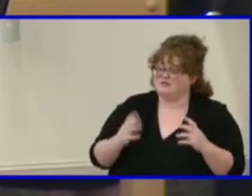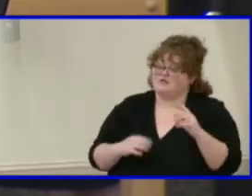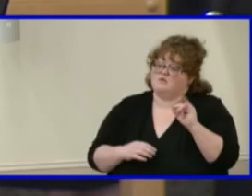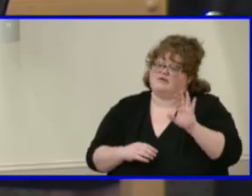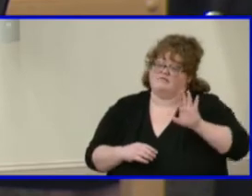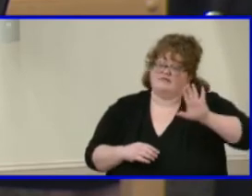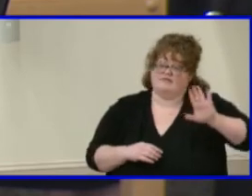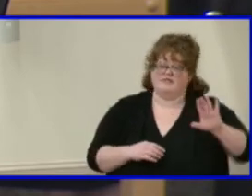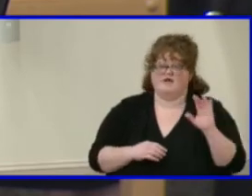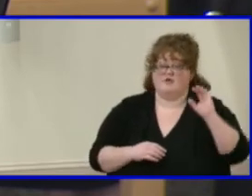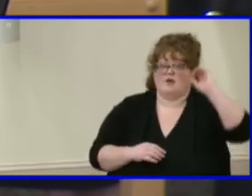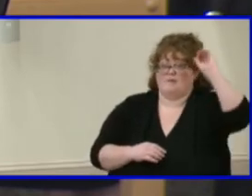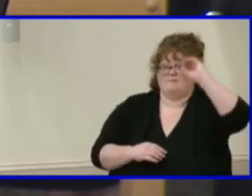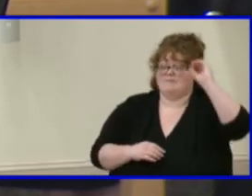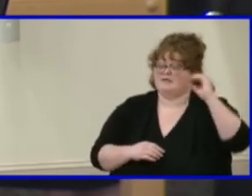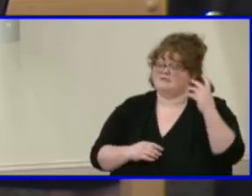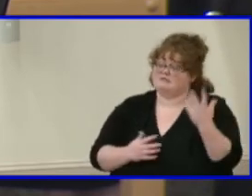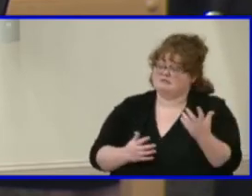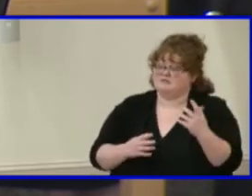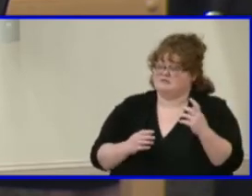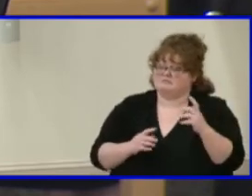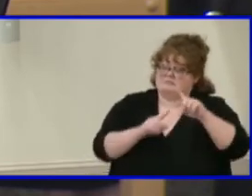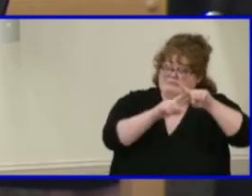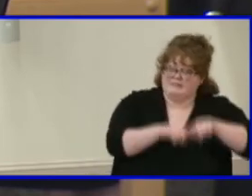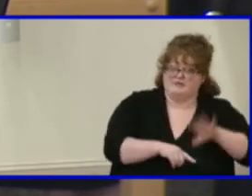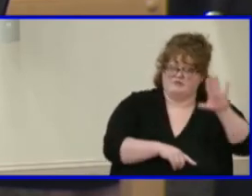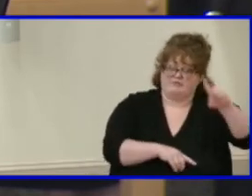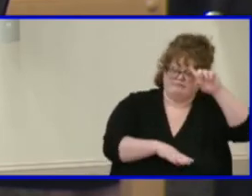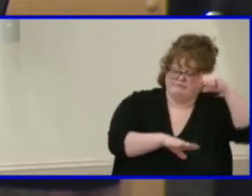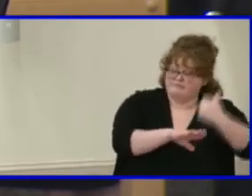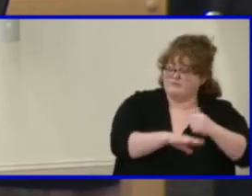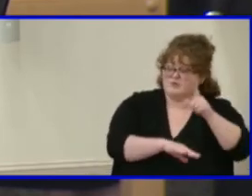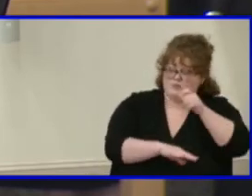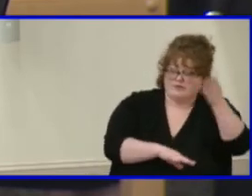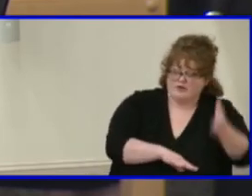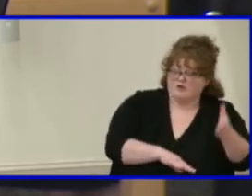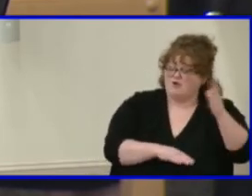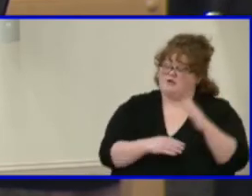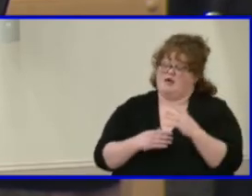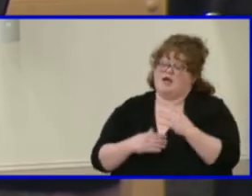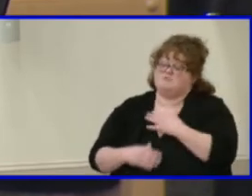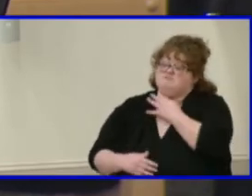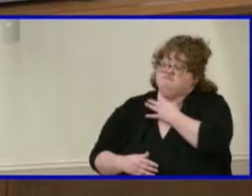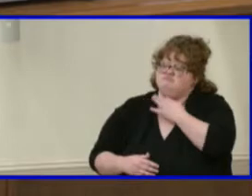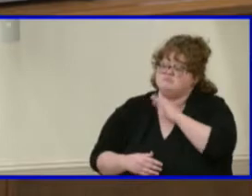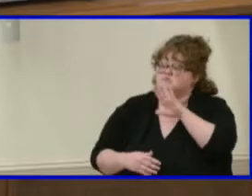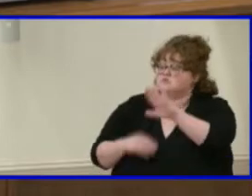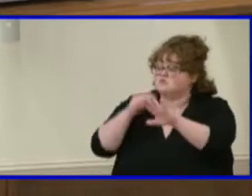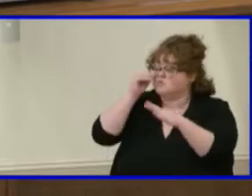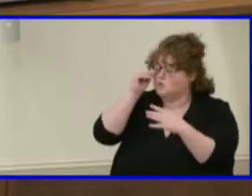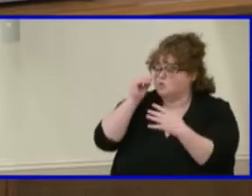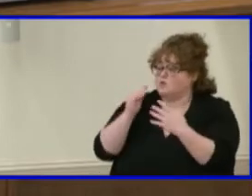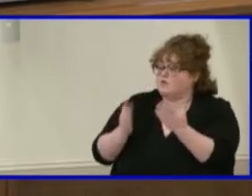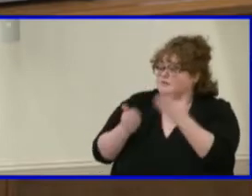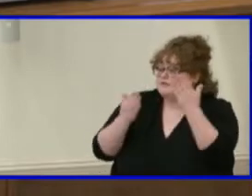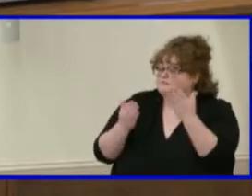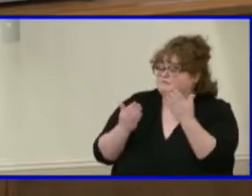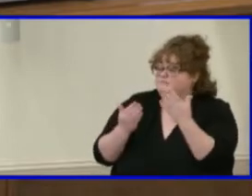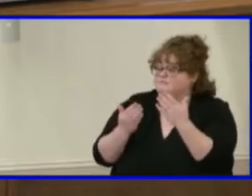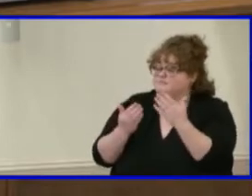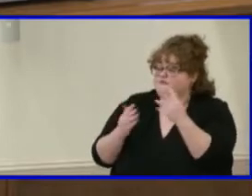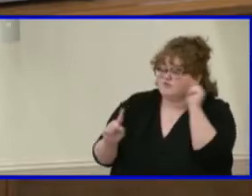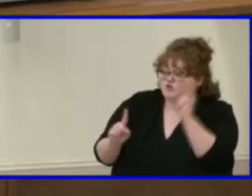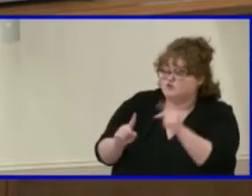any considerations on how to review and modify that process? One thing I will say about the teacher recommendations